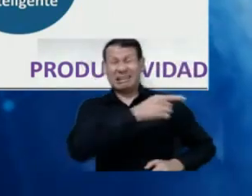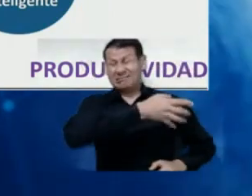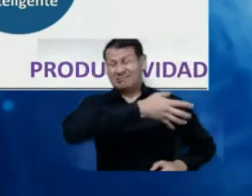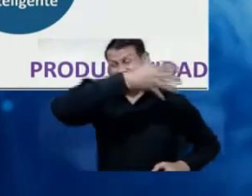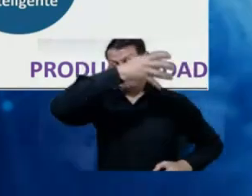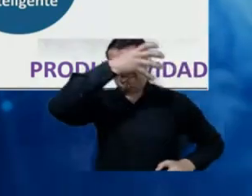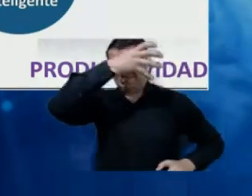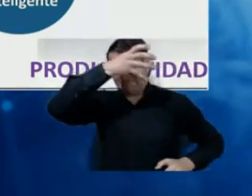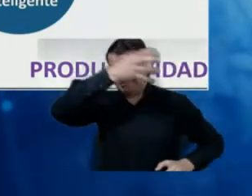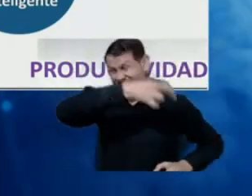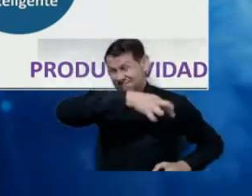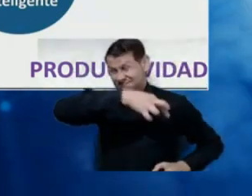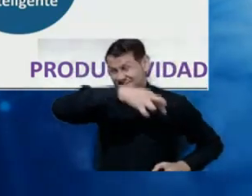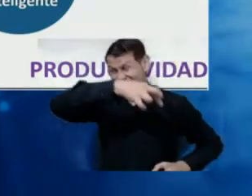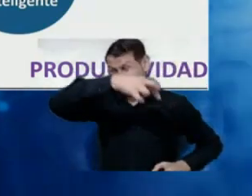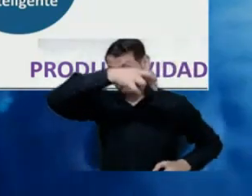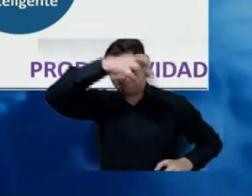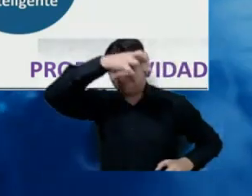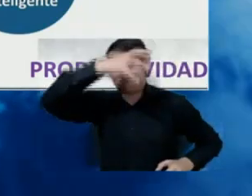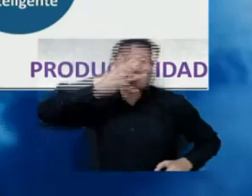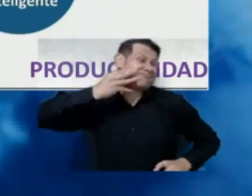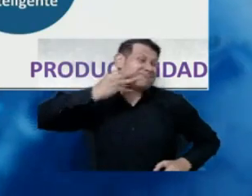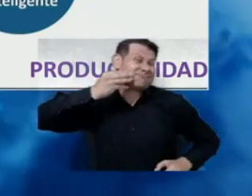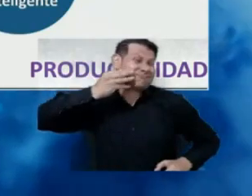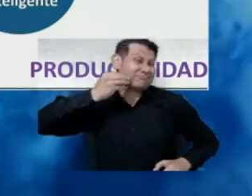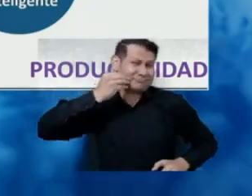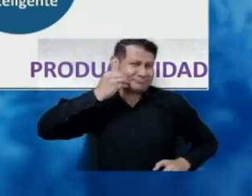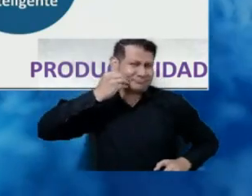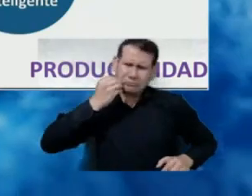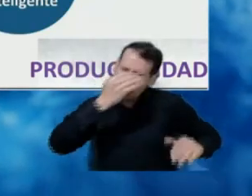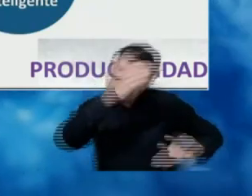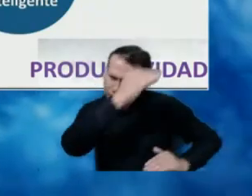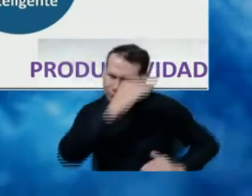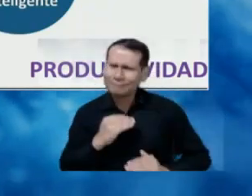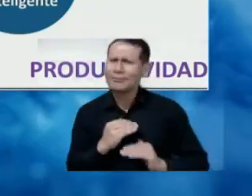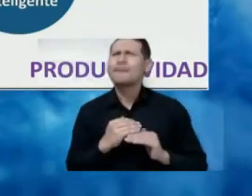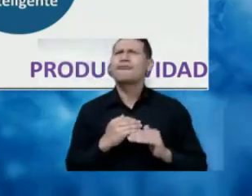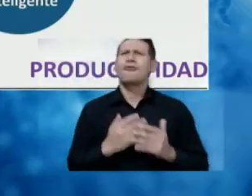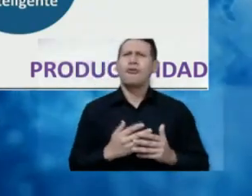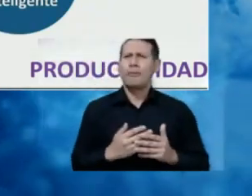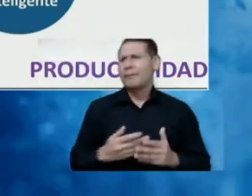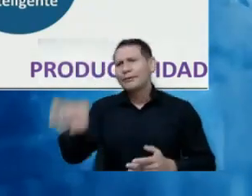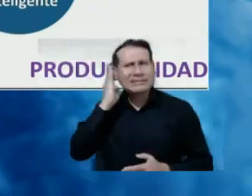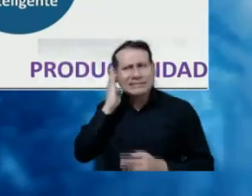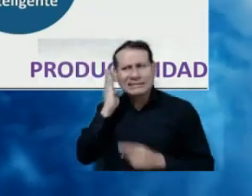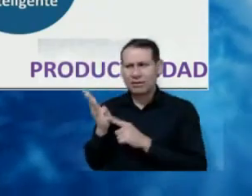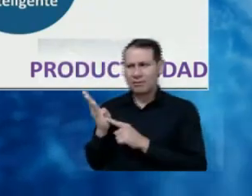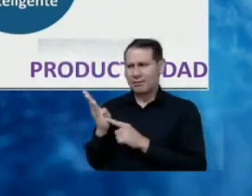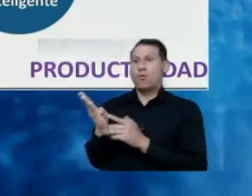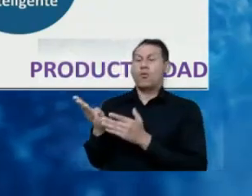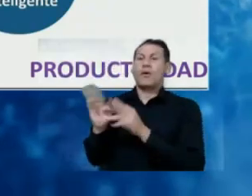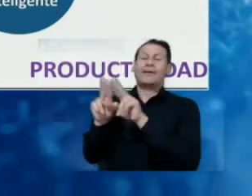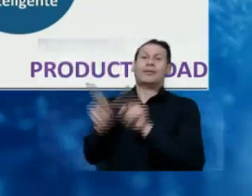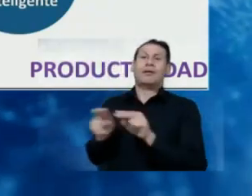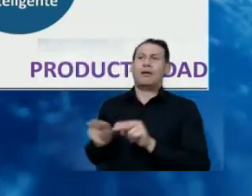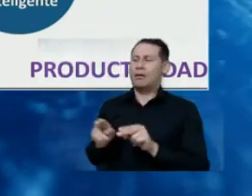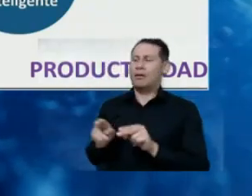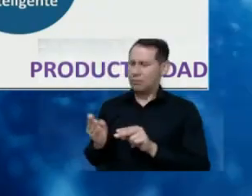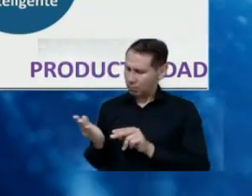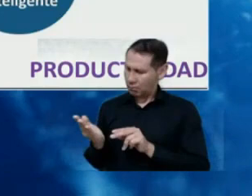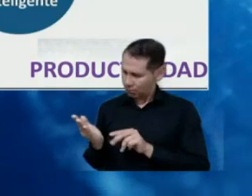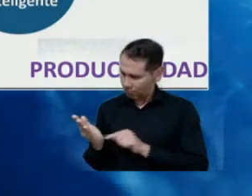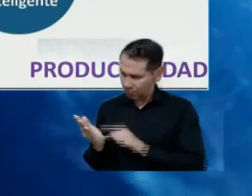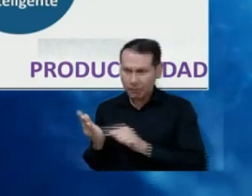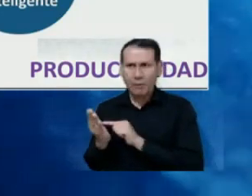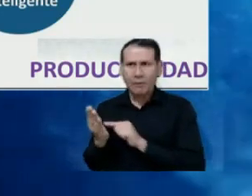it's for everybody. So, it's something tangible, for those of you who are listening to us, so that you can have a better internet, so that